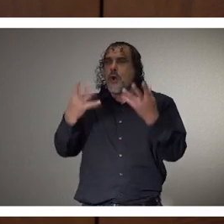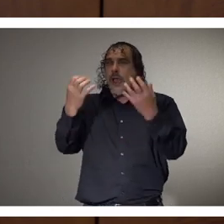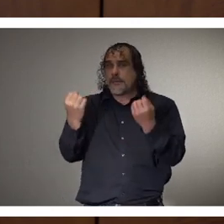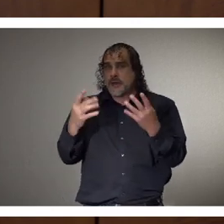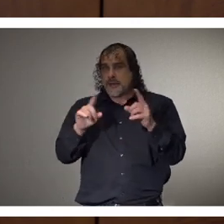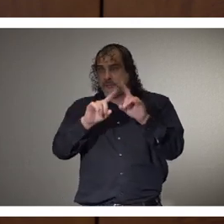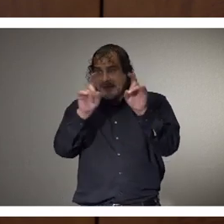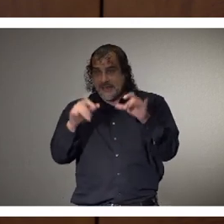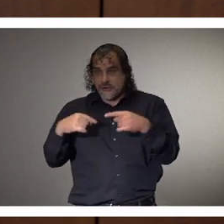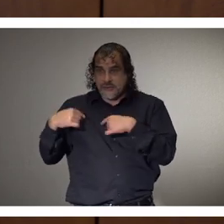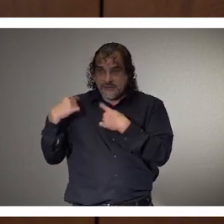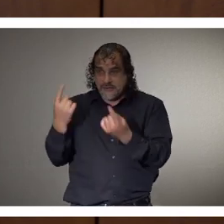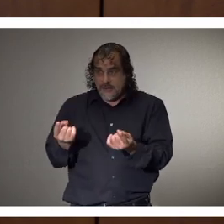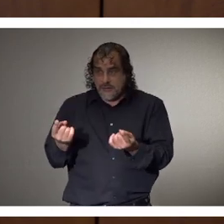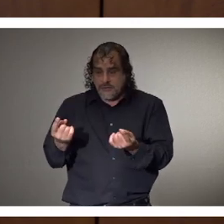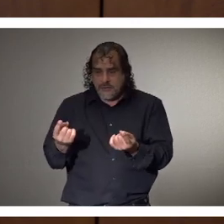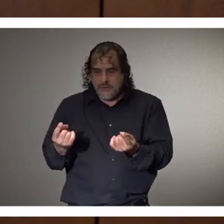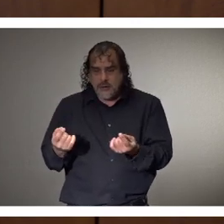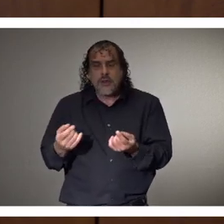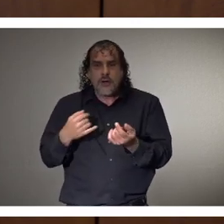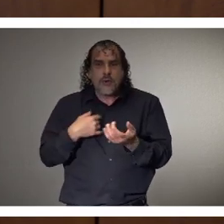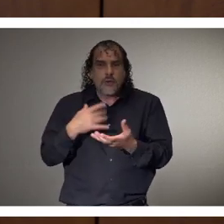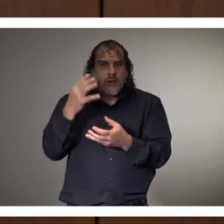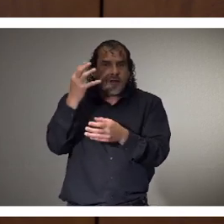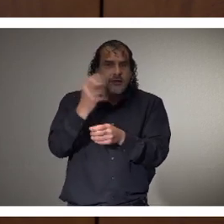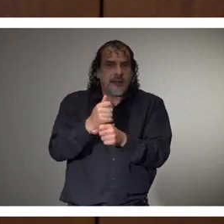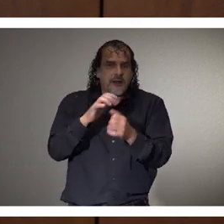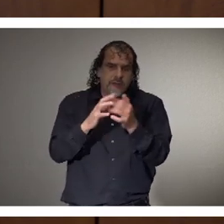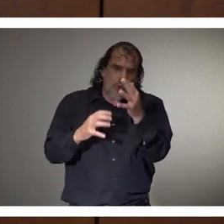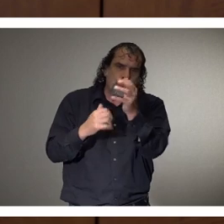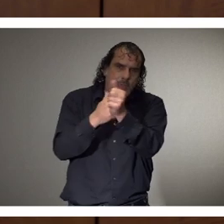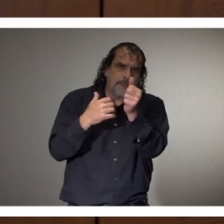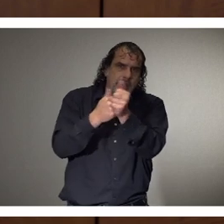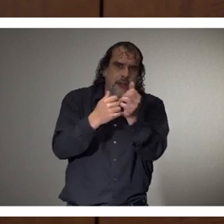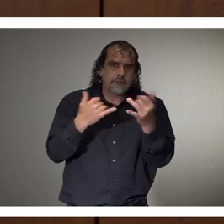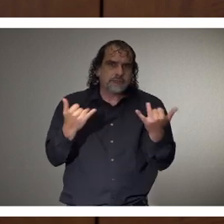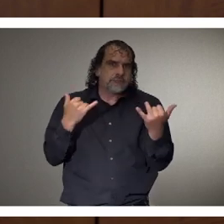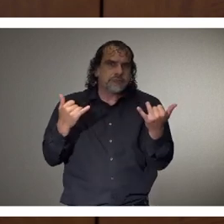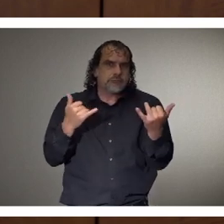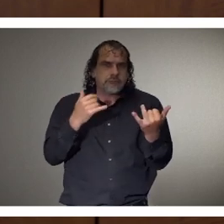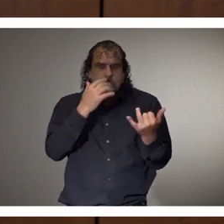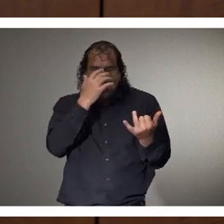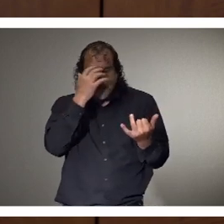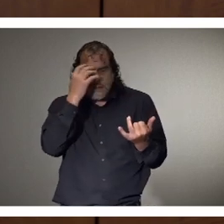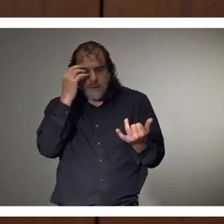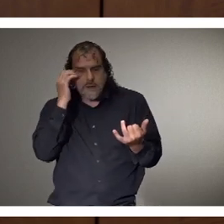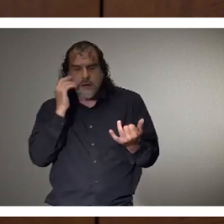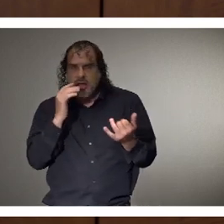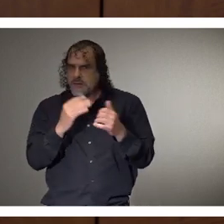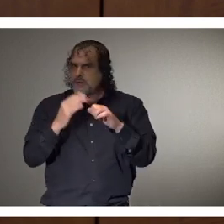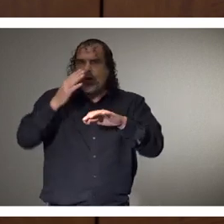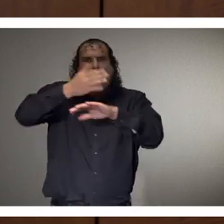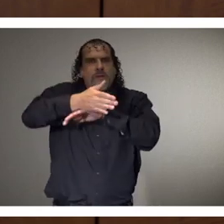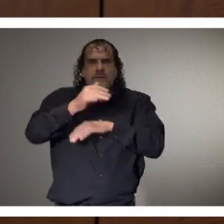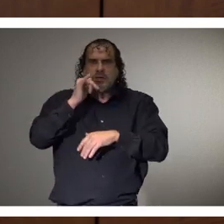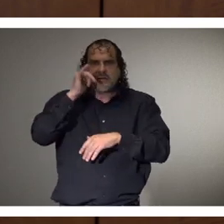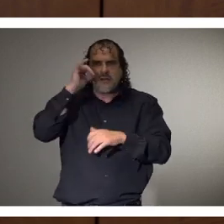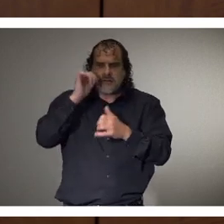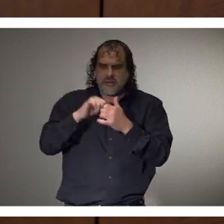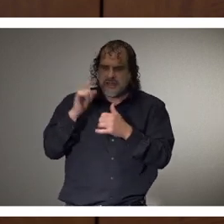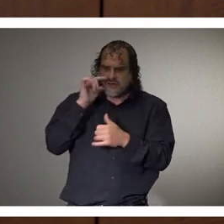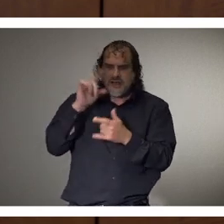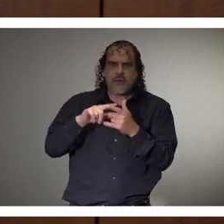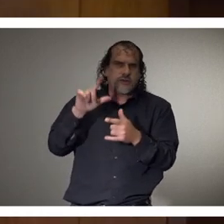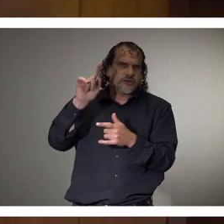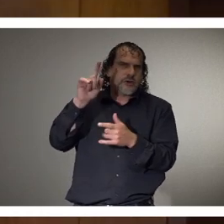new numbers? Dr. We're currently getting that data to update those numbers, but it's going to be over the number that we had yesterday, which was almost 21,000.